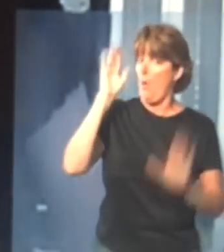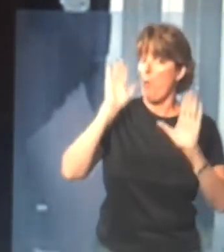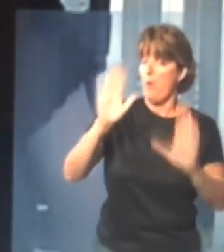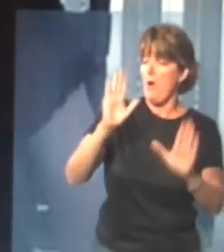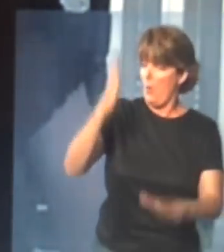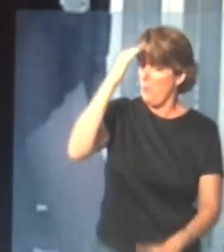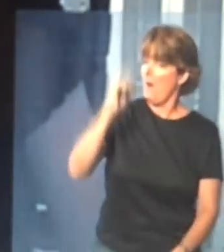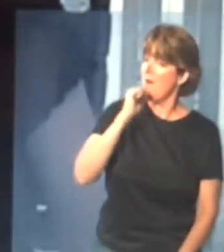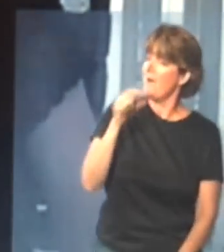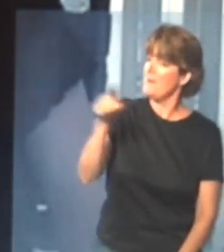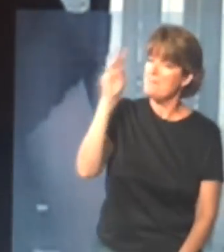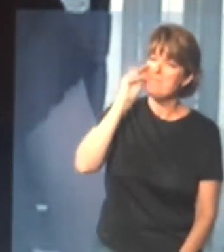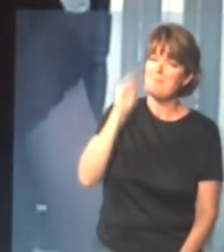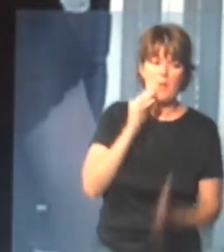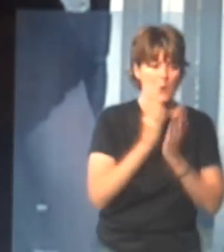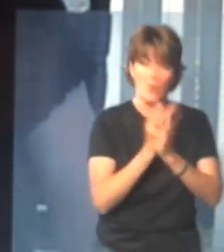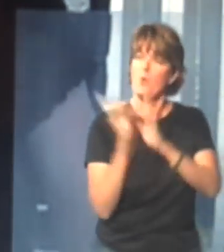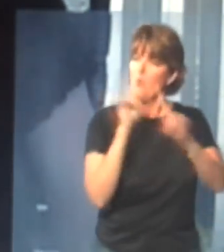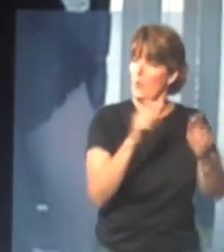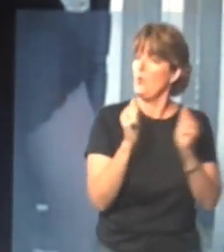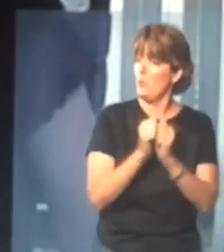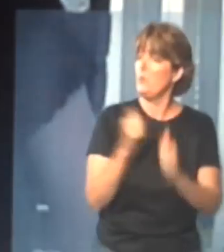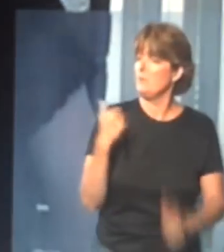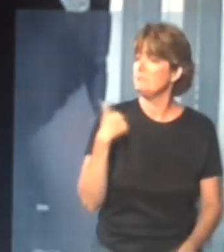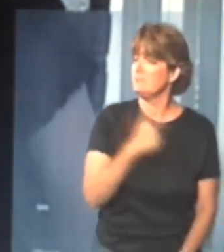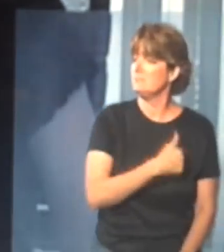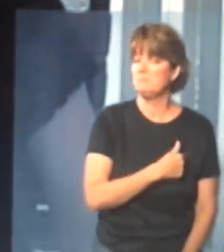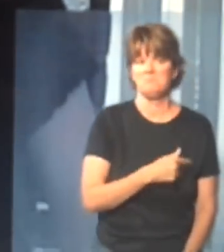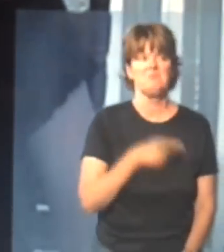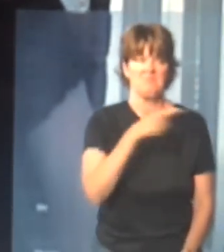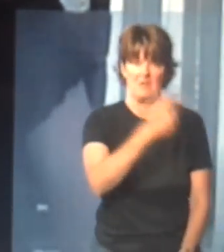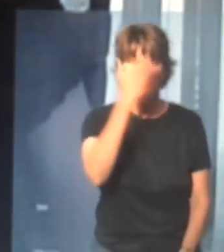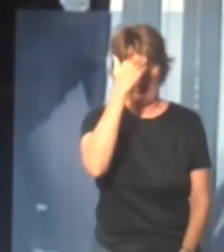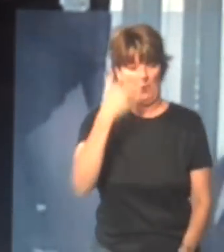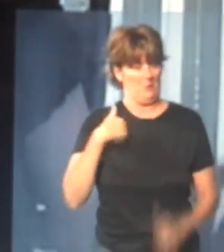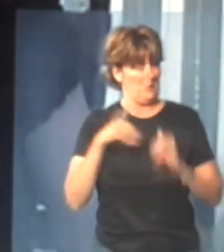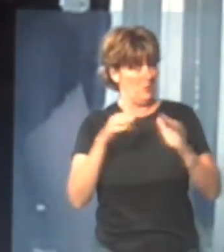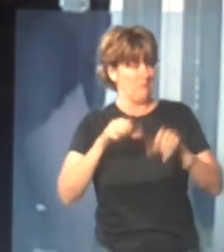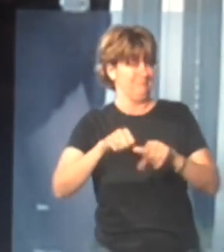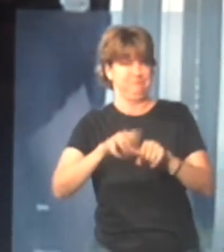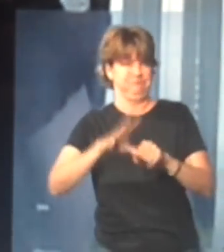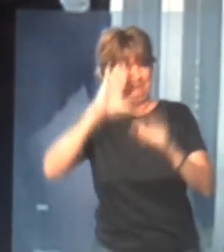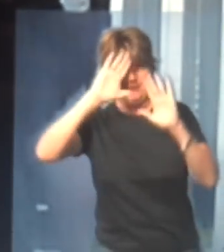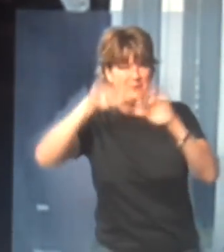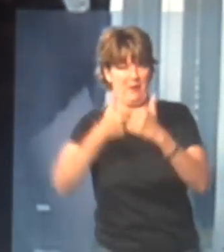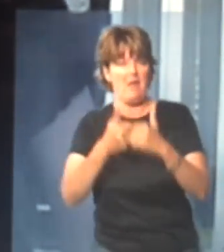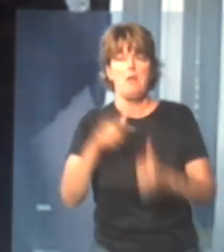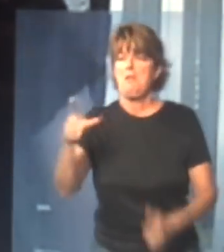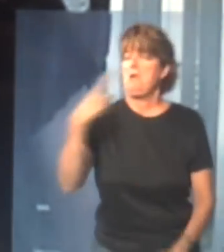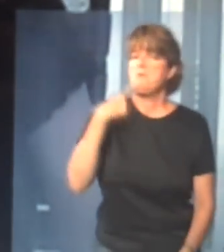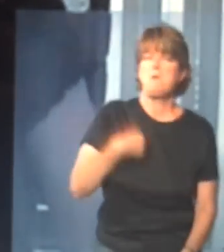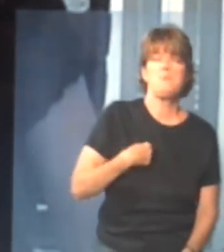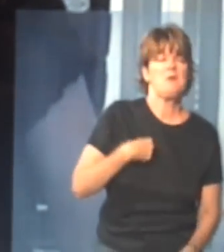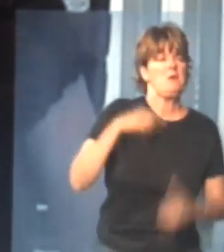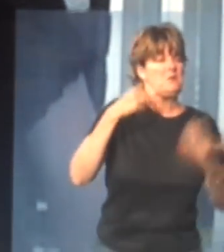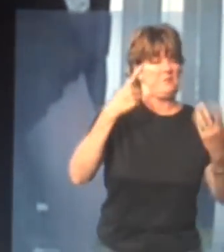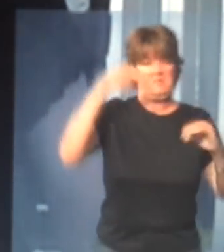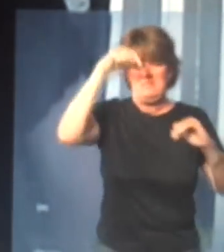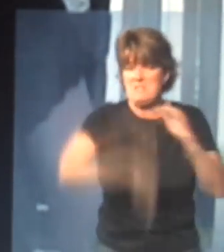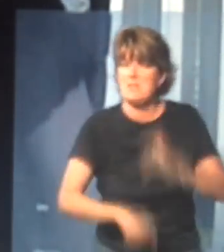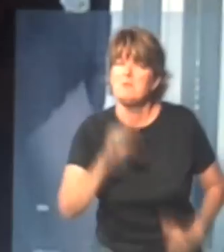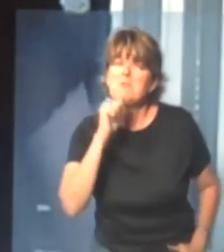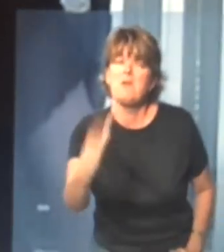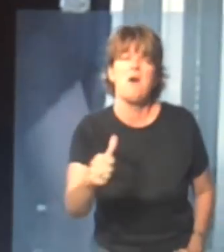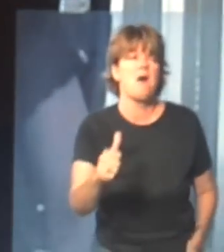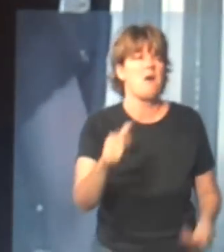with us, and they all knew I didn't know how to swim, and so they all kept saying to me, oh, Mary, it's not deep, you know, it's not